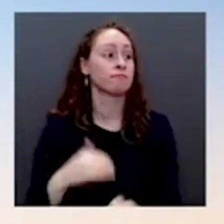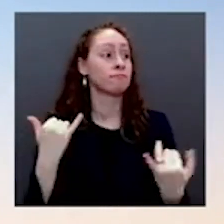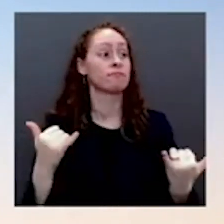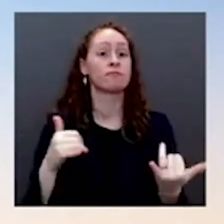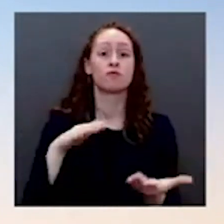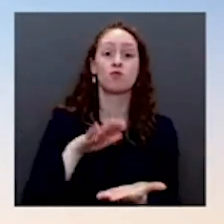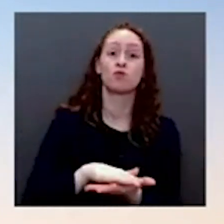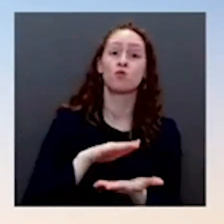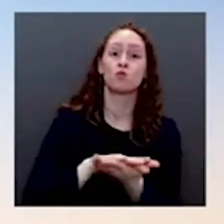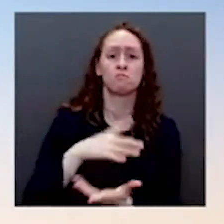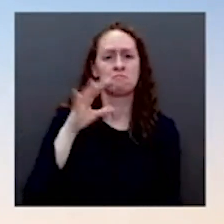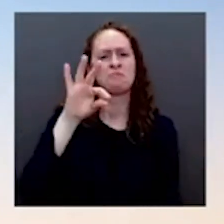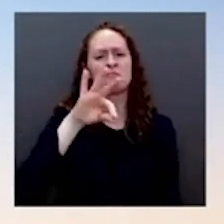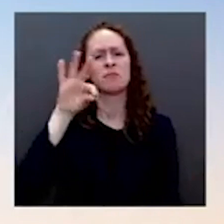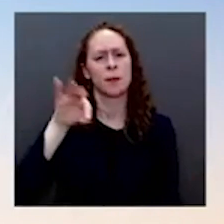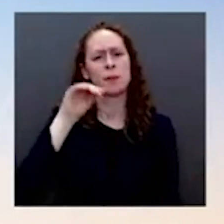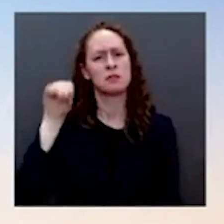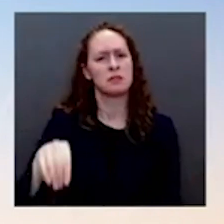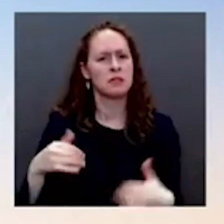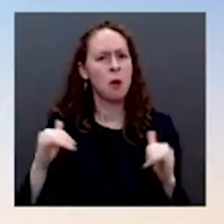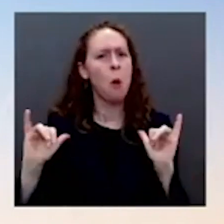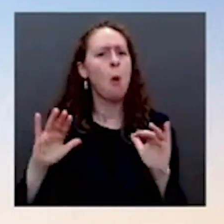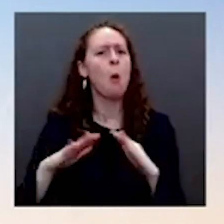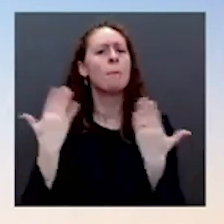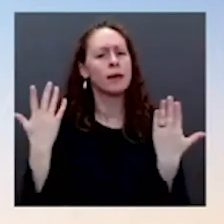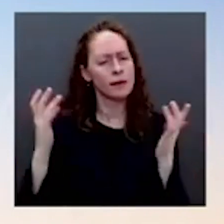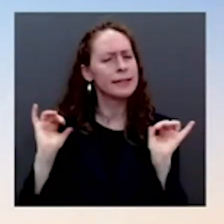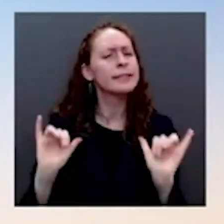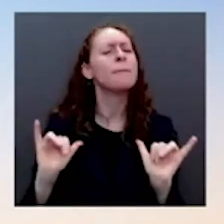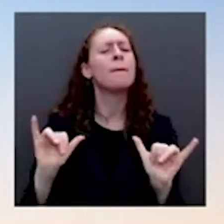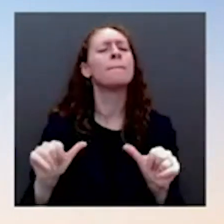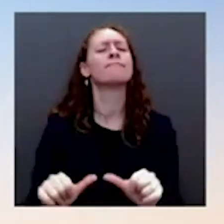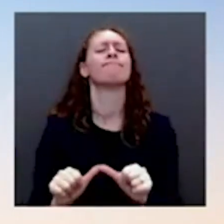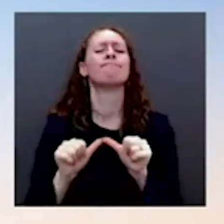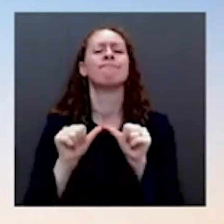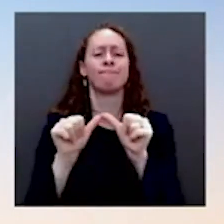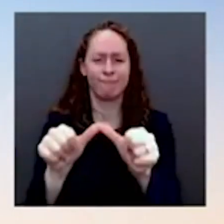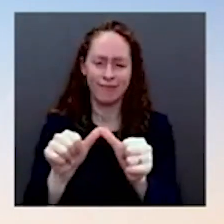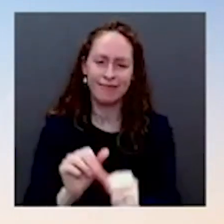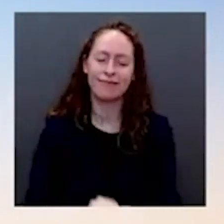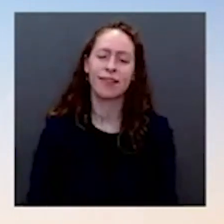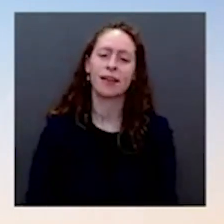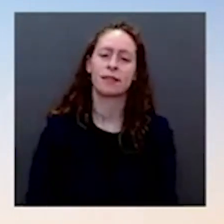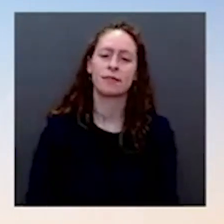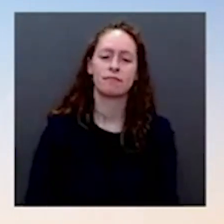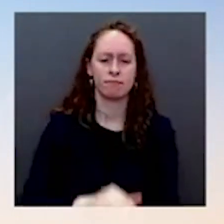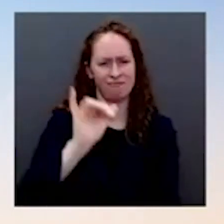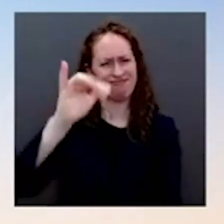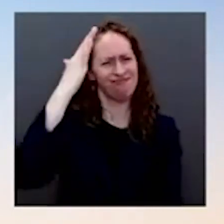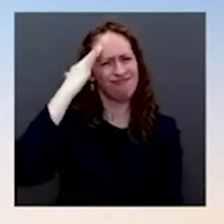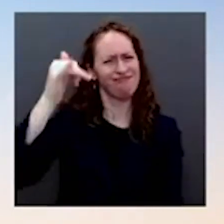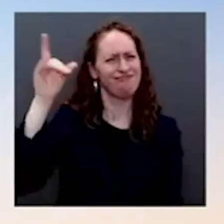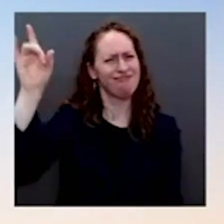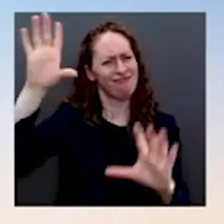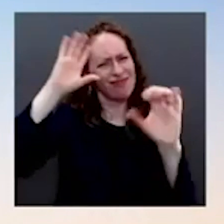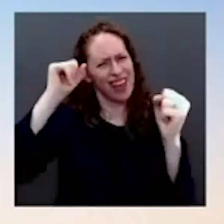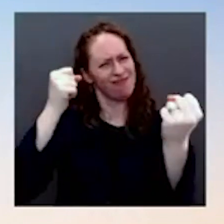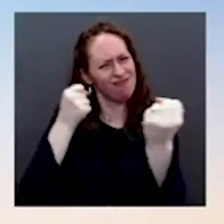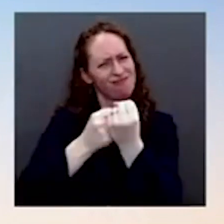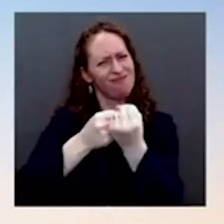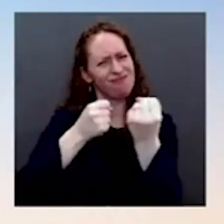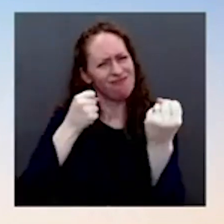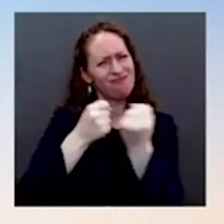people questioned his advocacy for this funding, he advocated for 130 million dollars in the American Rescue Plan and 10 billion dollars to cover